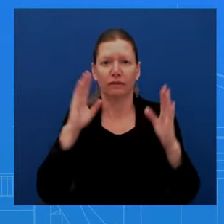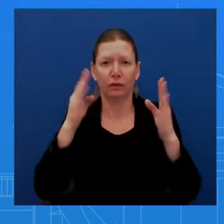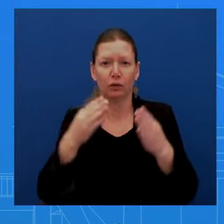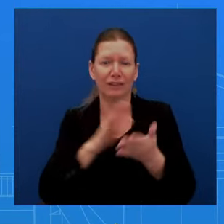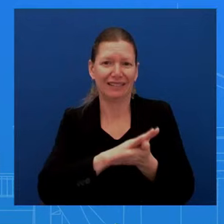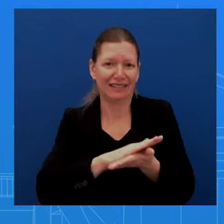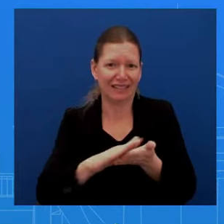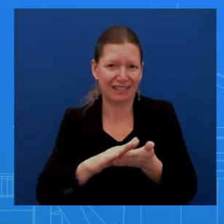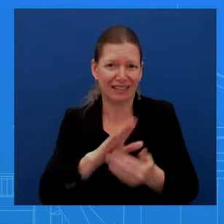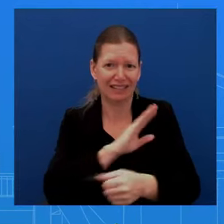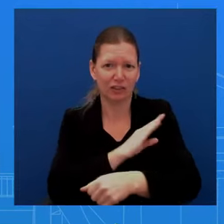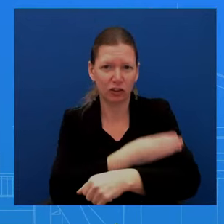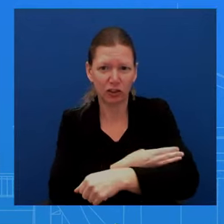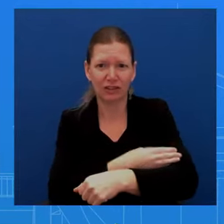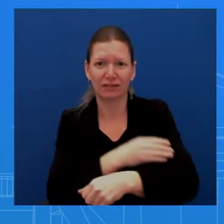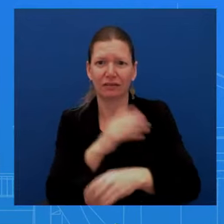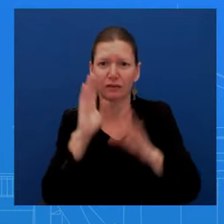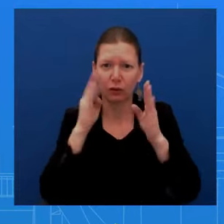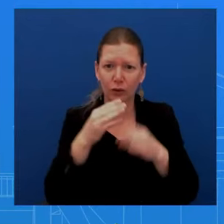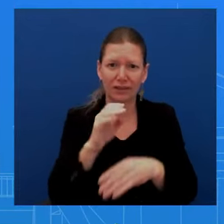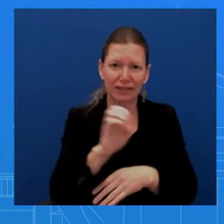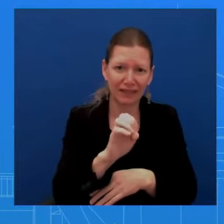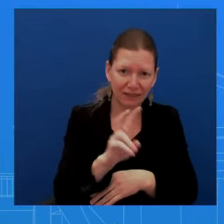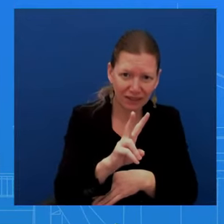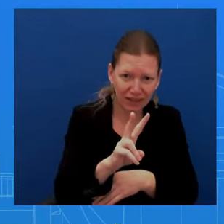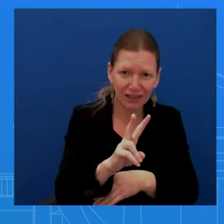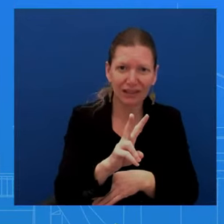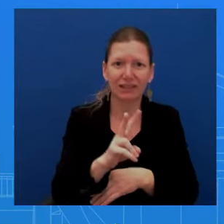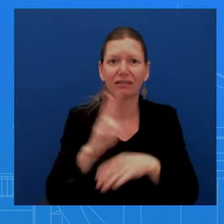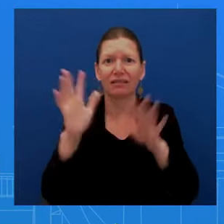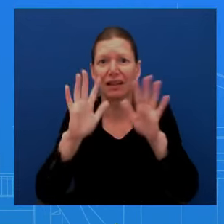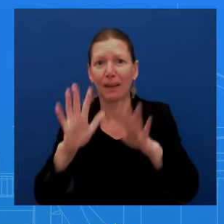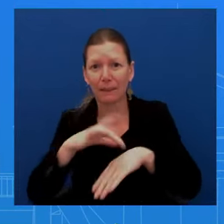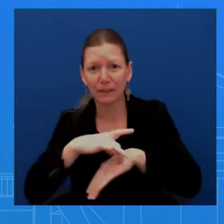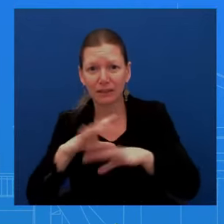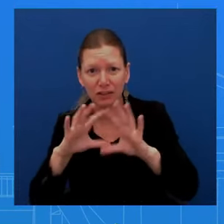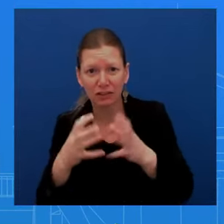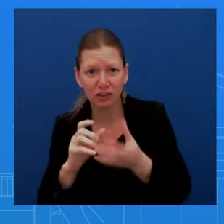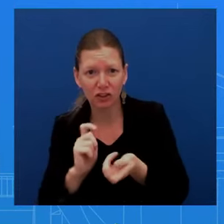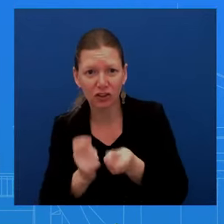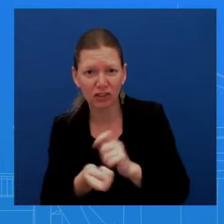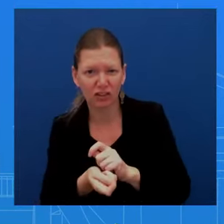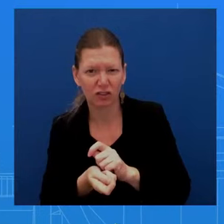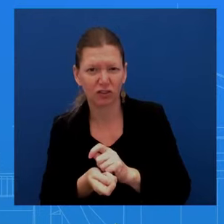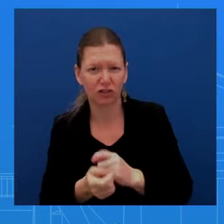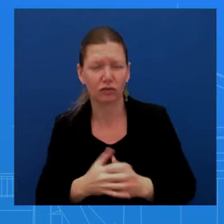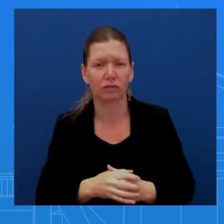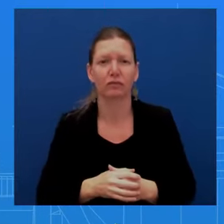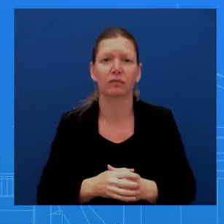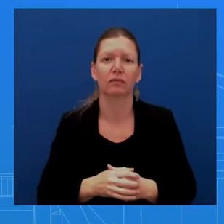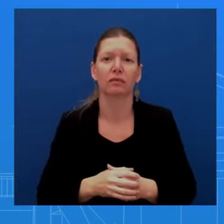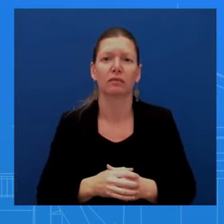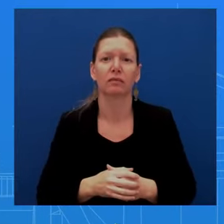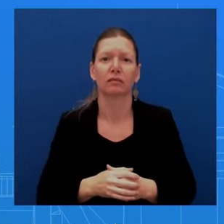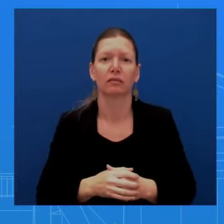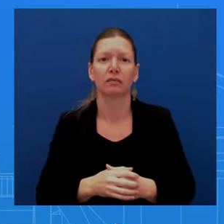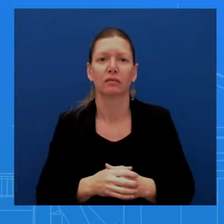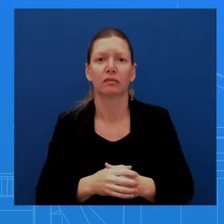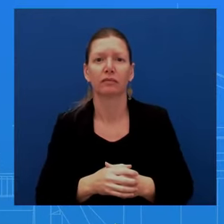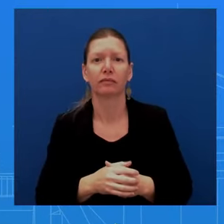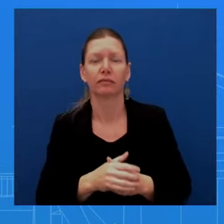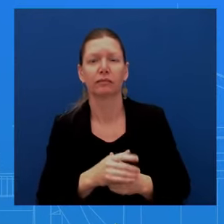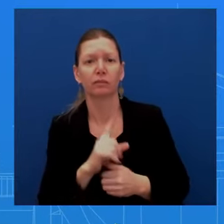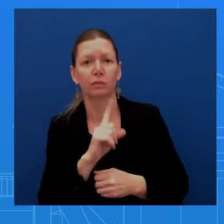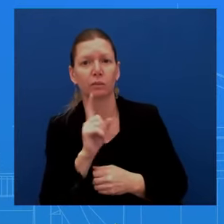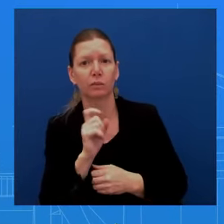I'm trying to call a few. Go ahead. The Do you have a new strategy to try to get Julie Sue confirmed now that the president has renominated her? And why did he